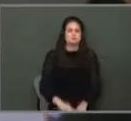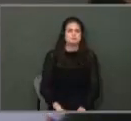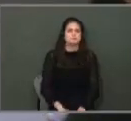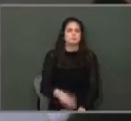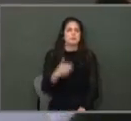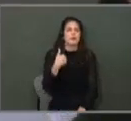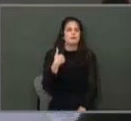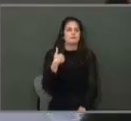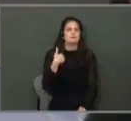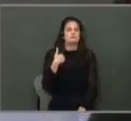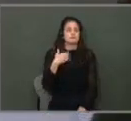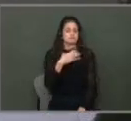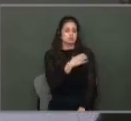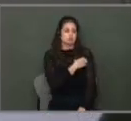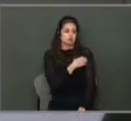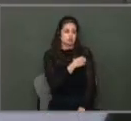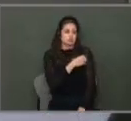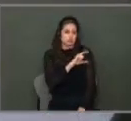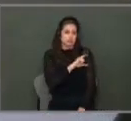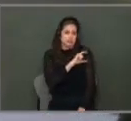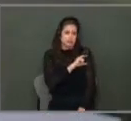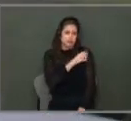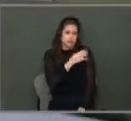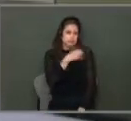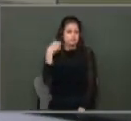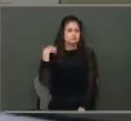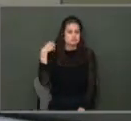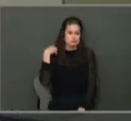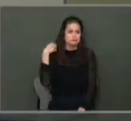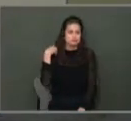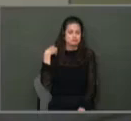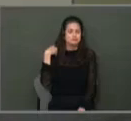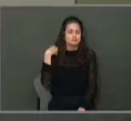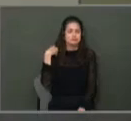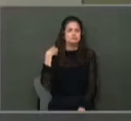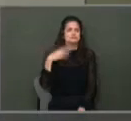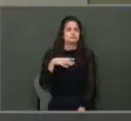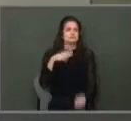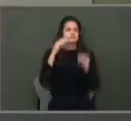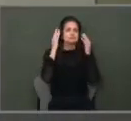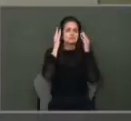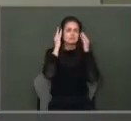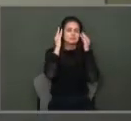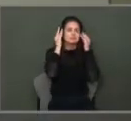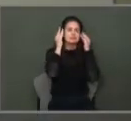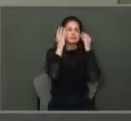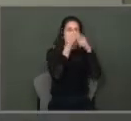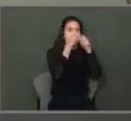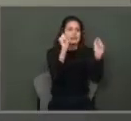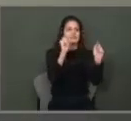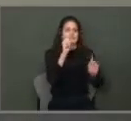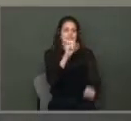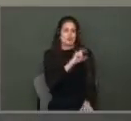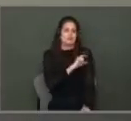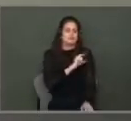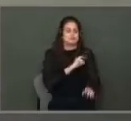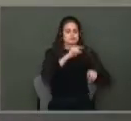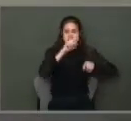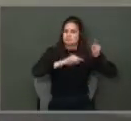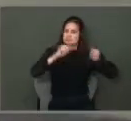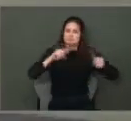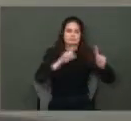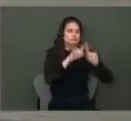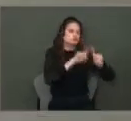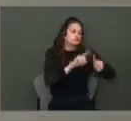We've got the chief. We've got Maria Villegomez, deputy city manager, your safe officers. And so a whole slew of folks here